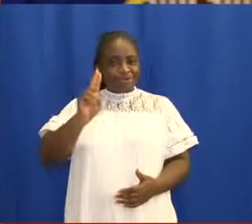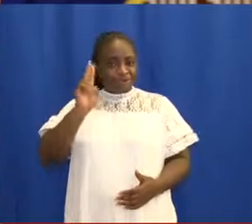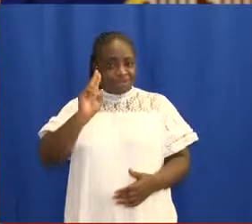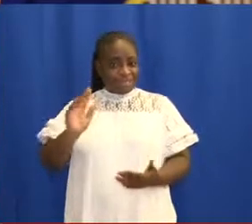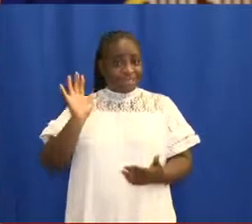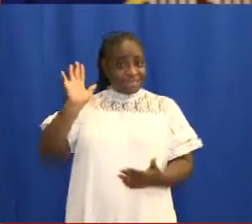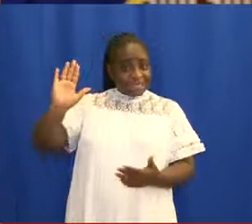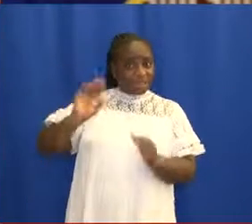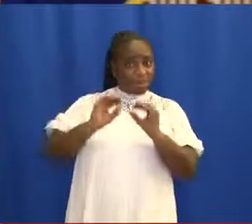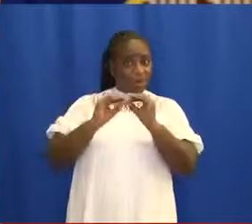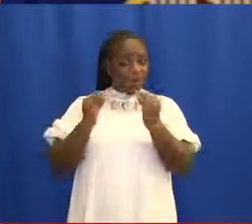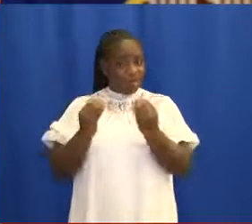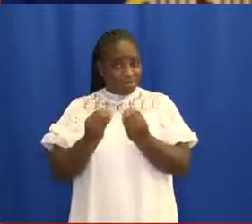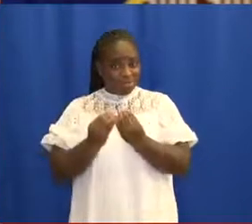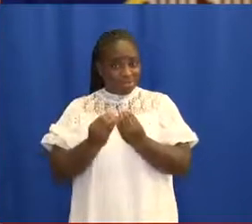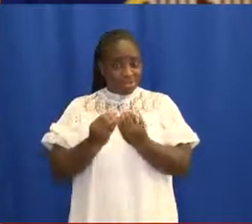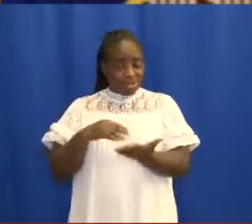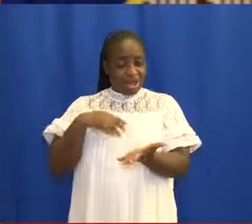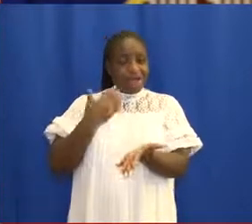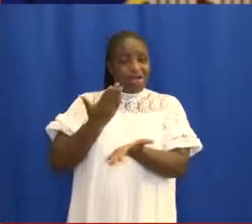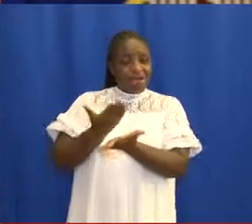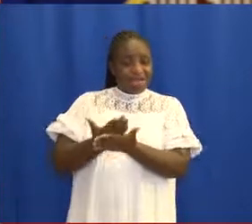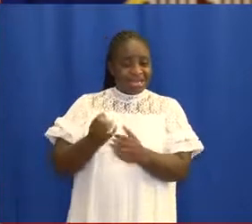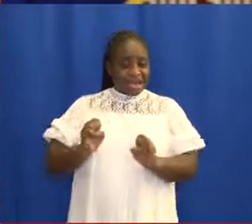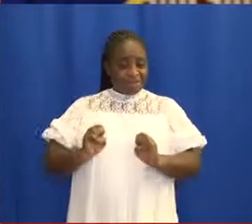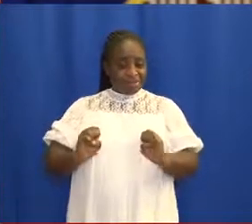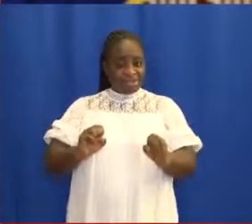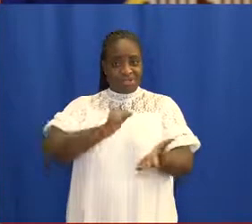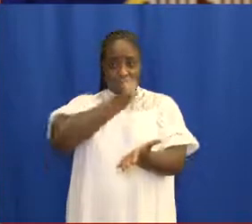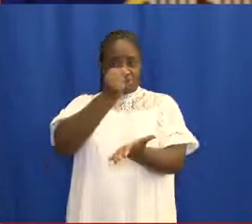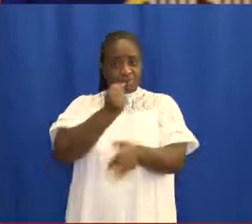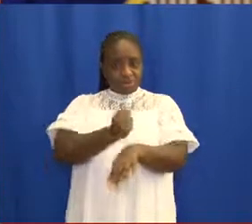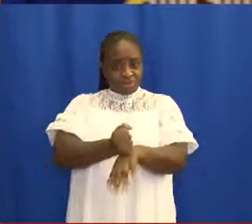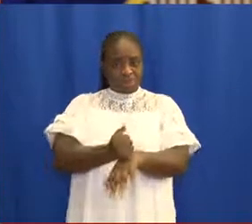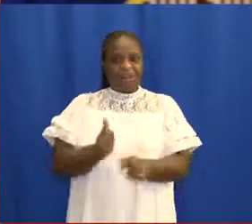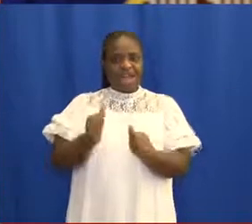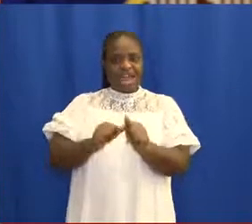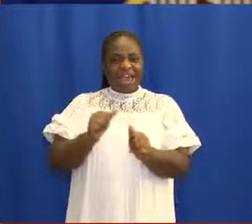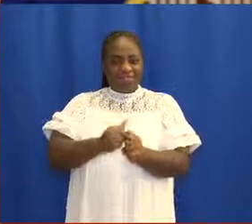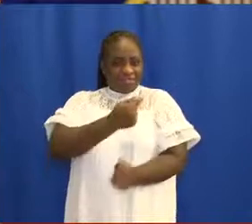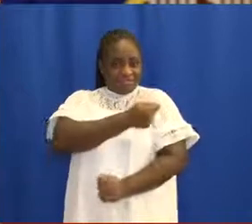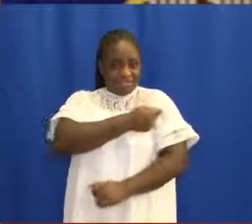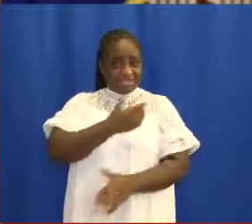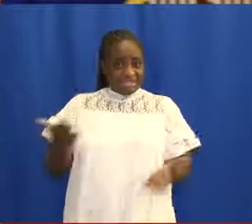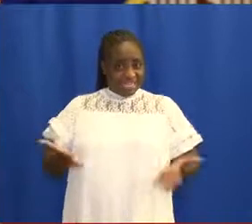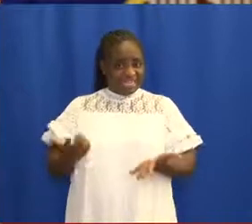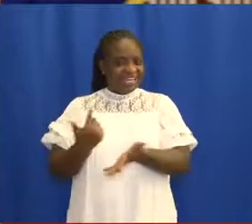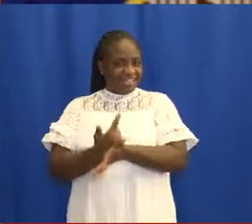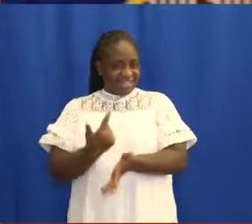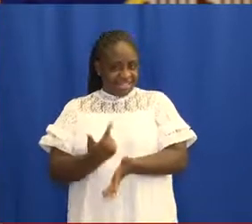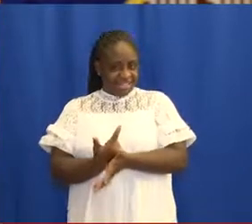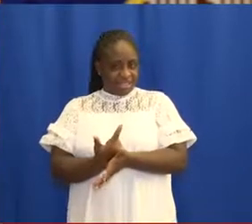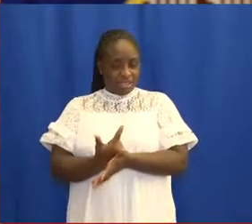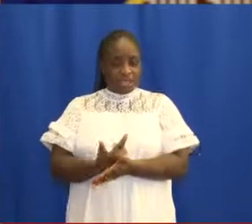use its established processes for granting emergency use authorization for each vaccine in Ghana.